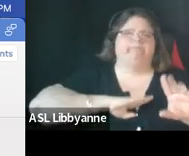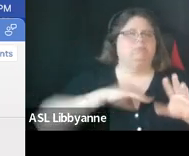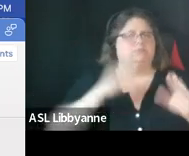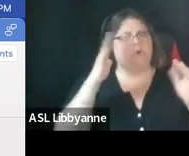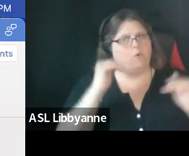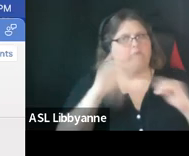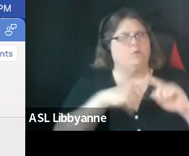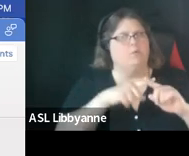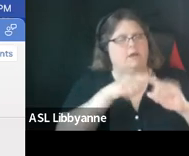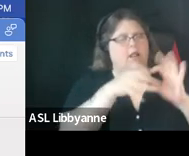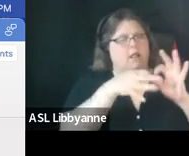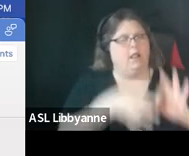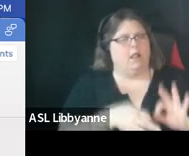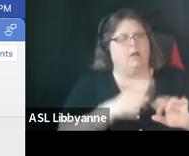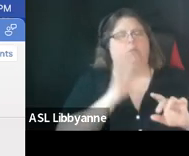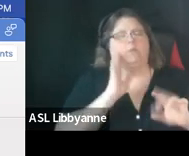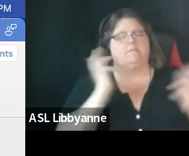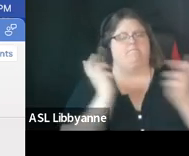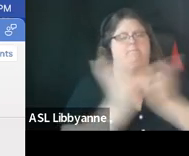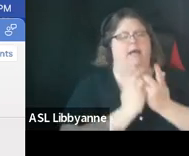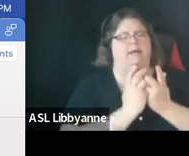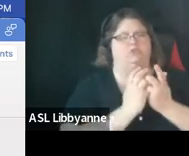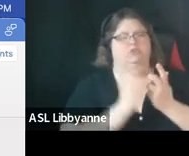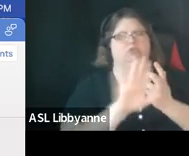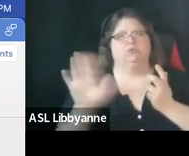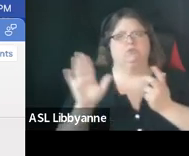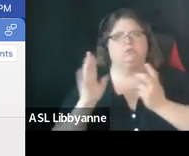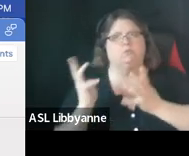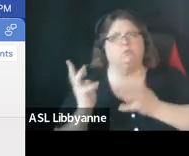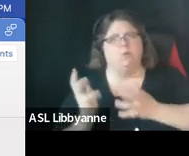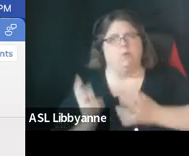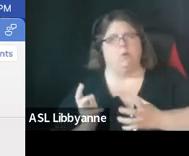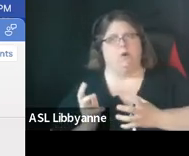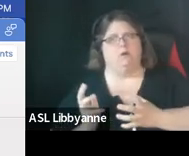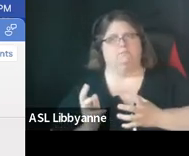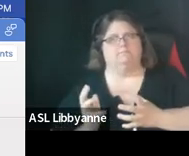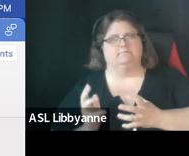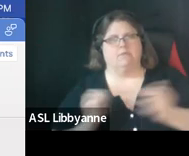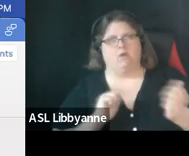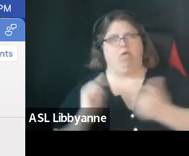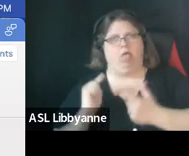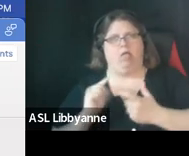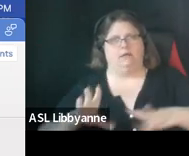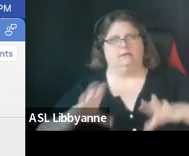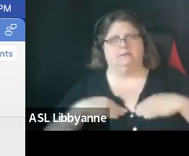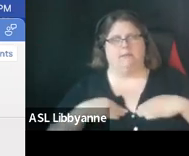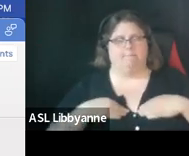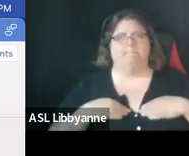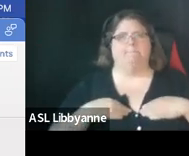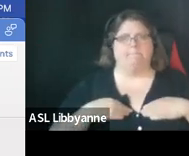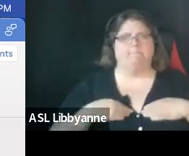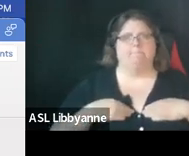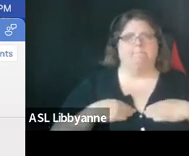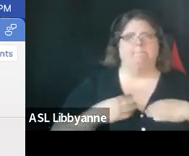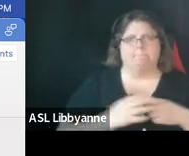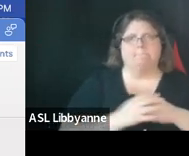close uh to um to a document that we can all live with um the hope is that we